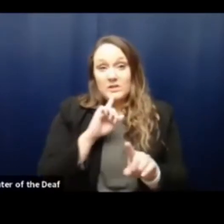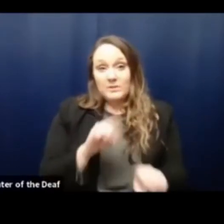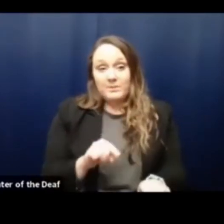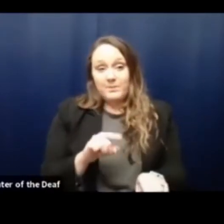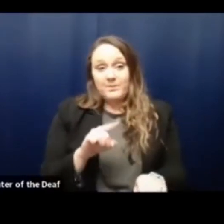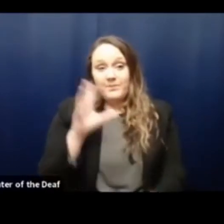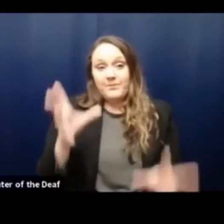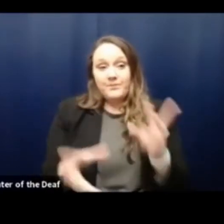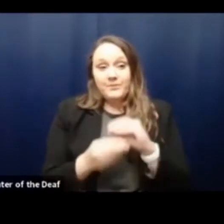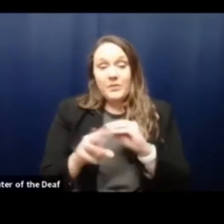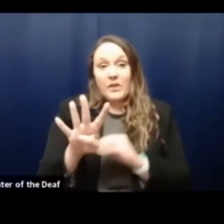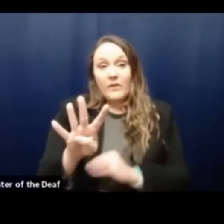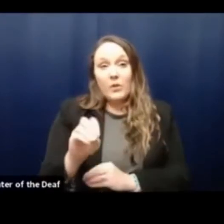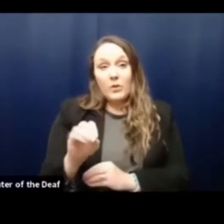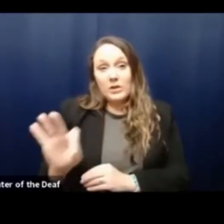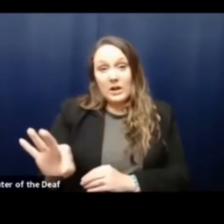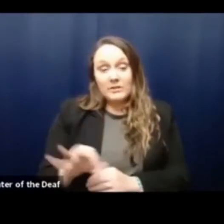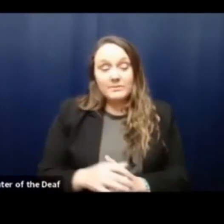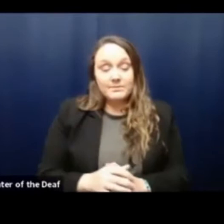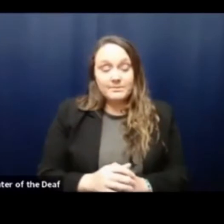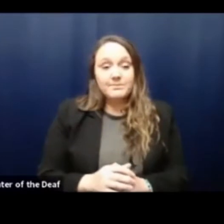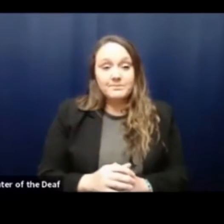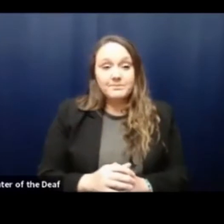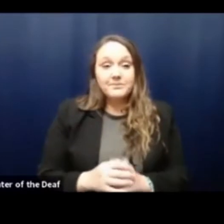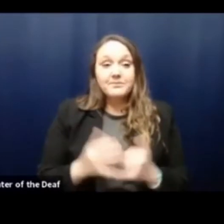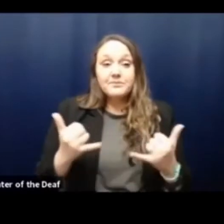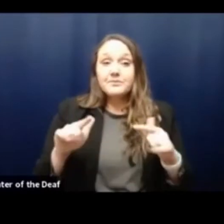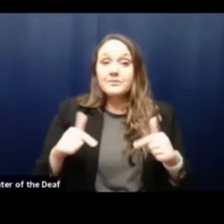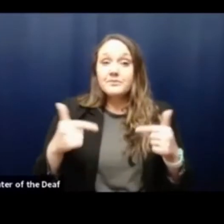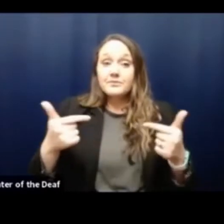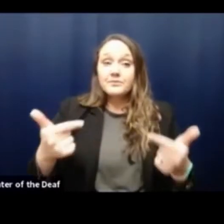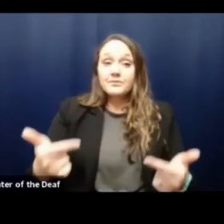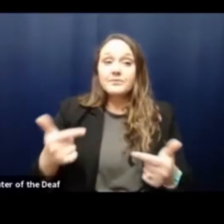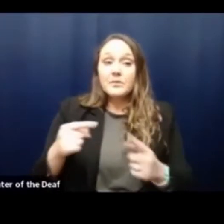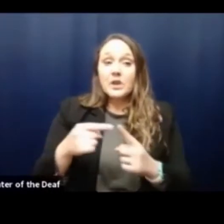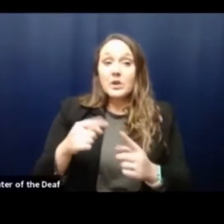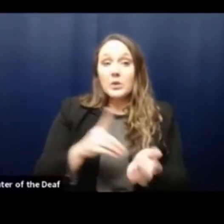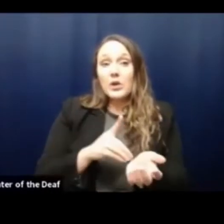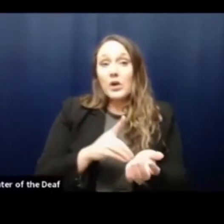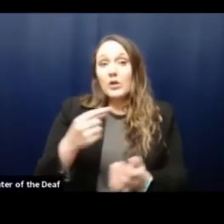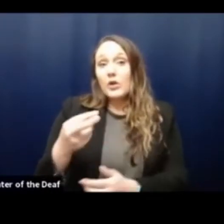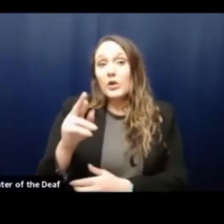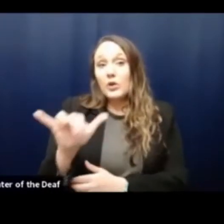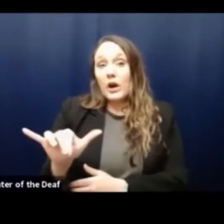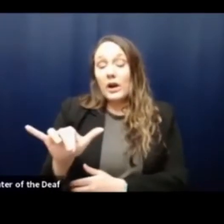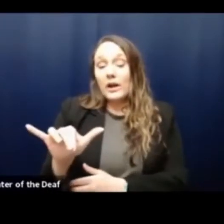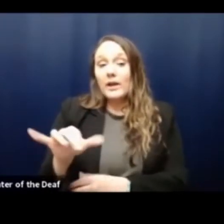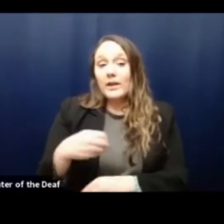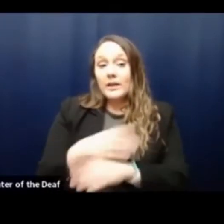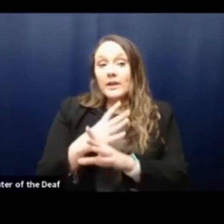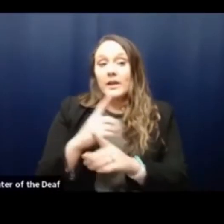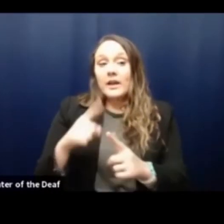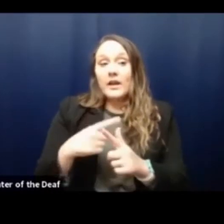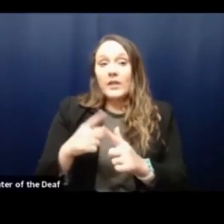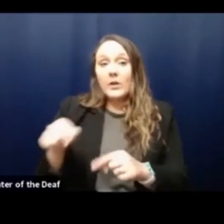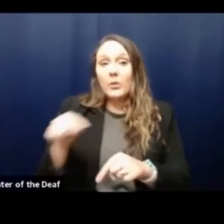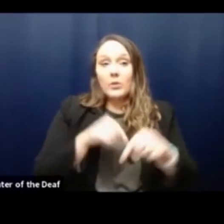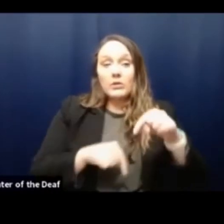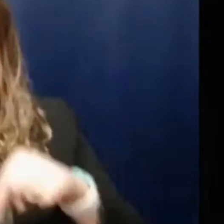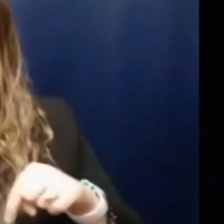409. And now I'm going to turn it over to Dr. Gray virtually and then we'll come back for questions.